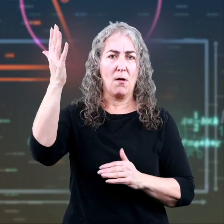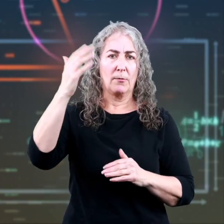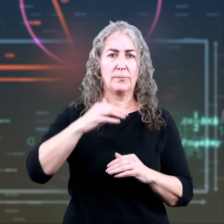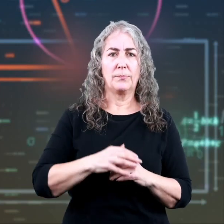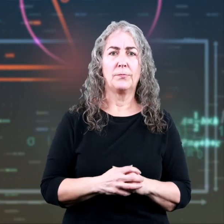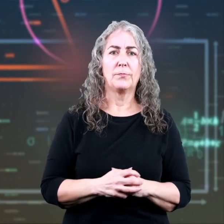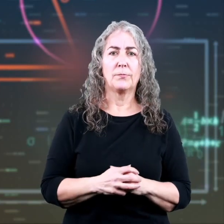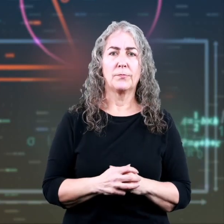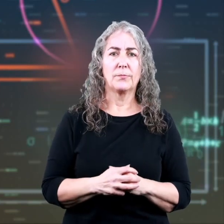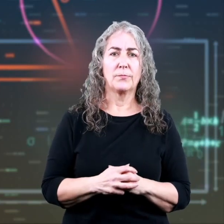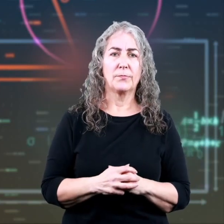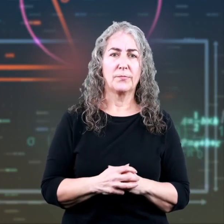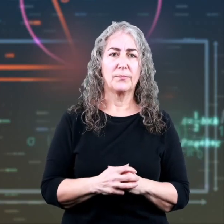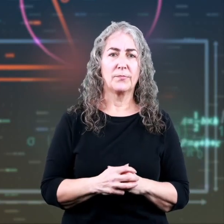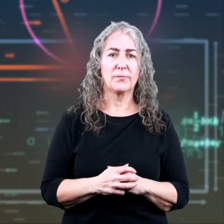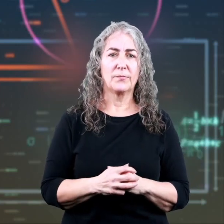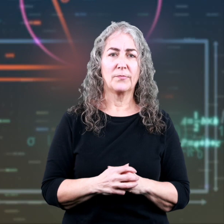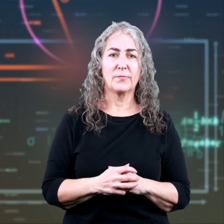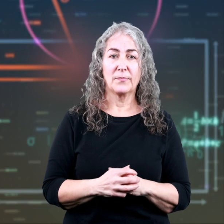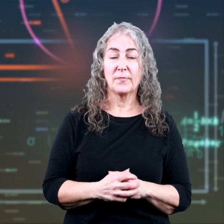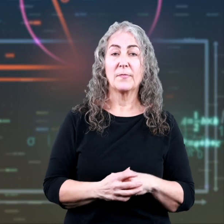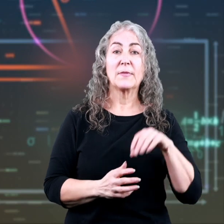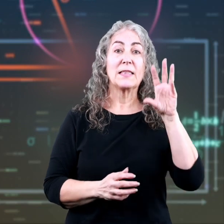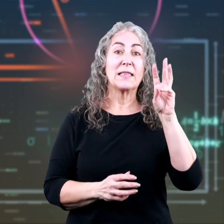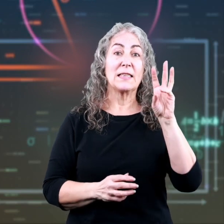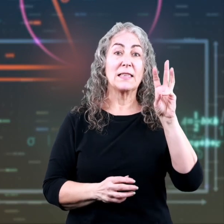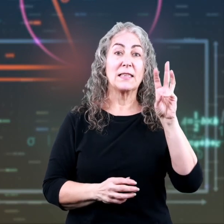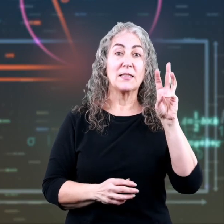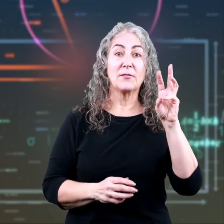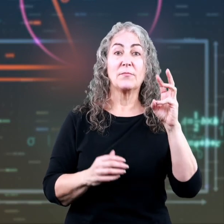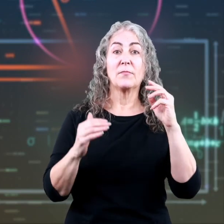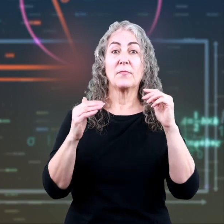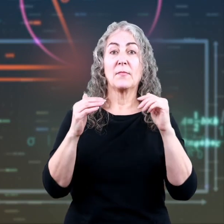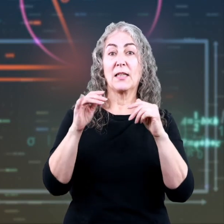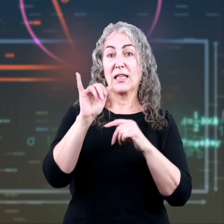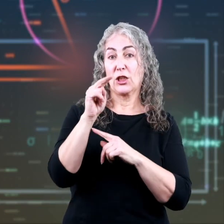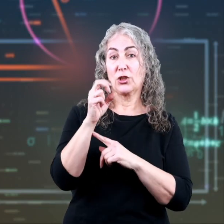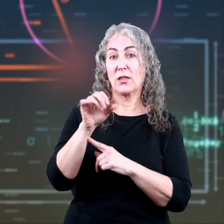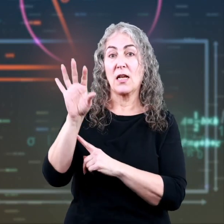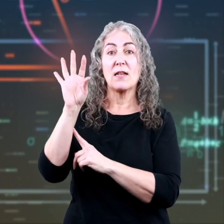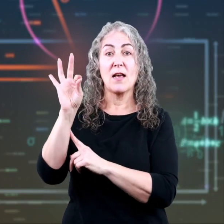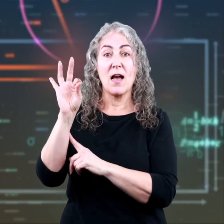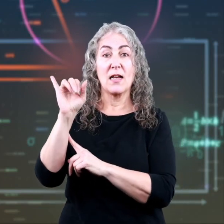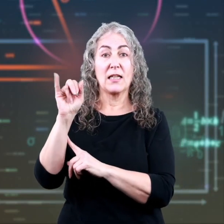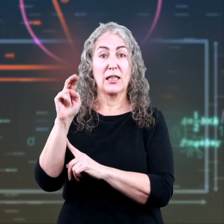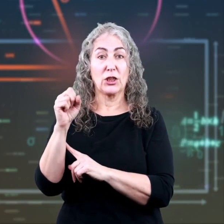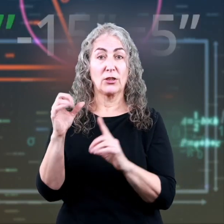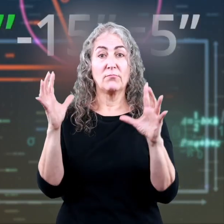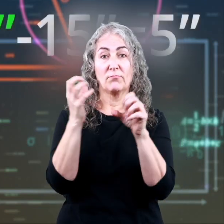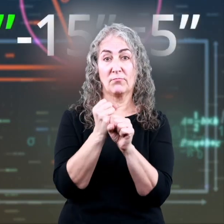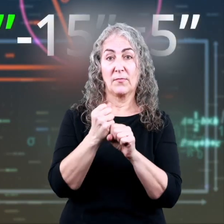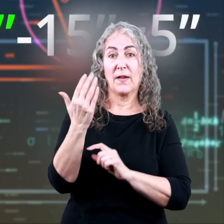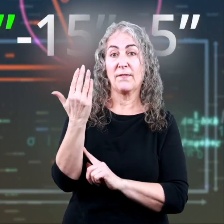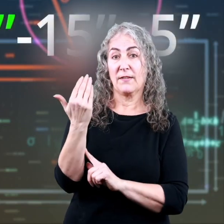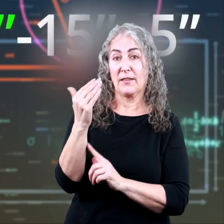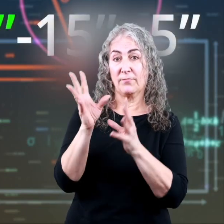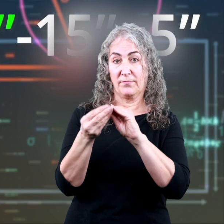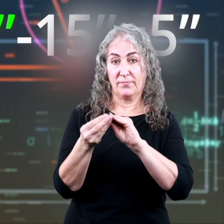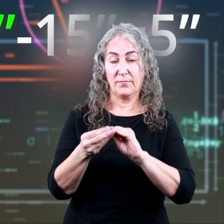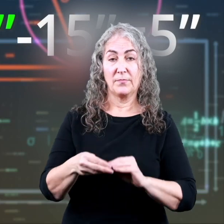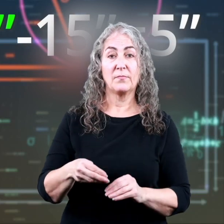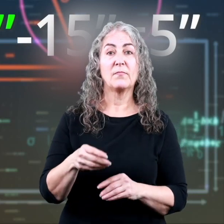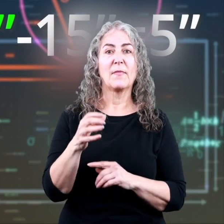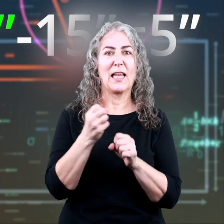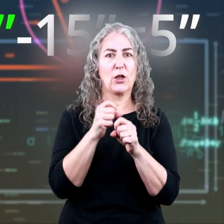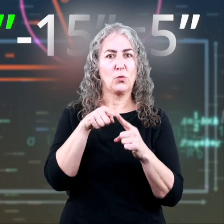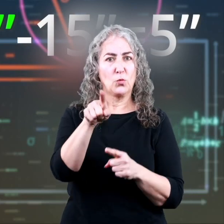First, we add the other two lengths together, 6 inches and 9 inches, to get 15 inches. Then, we subtract